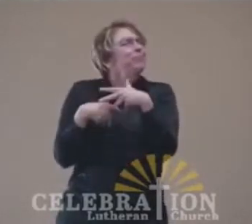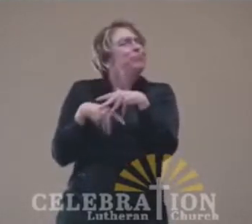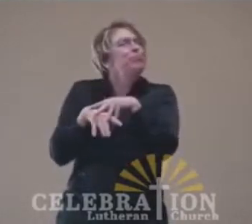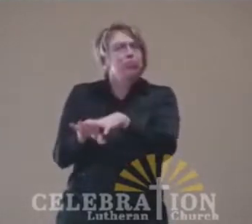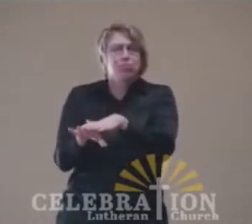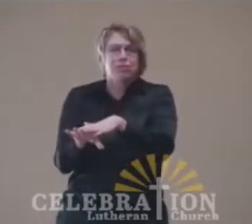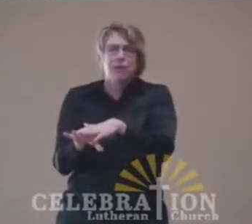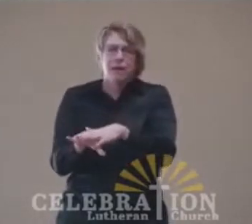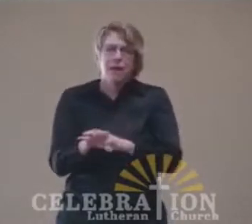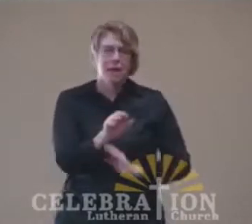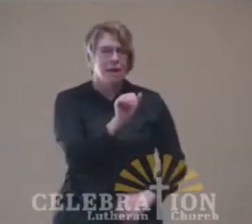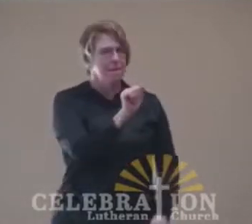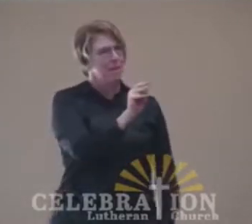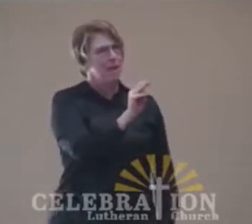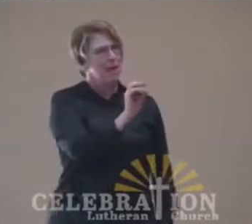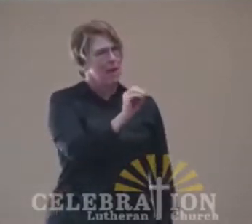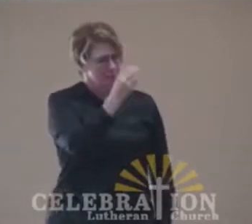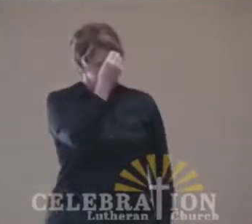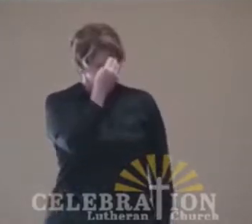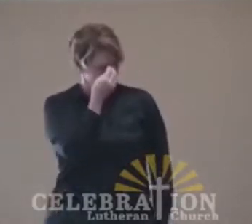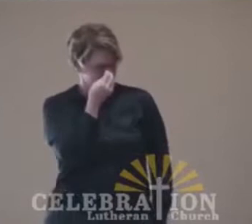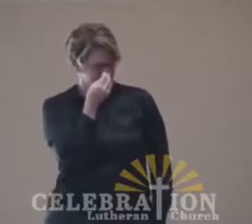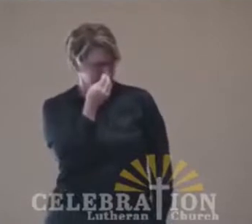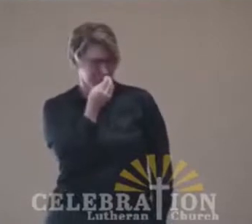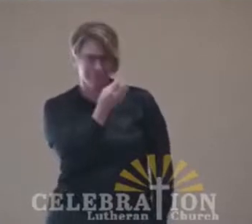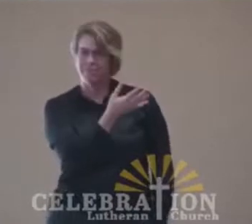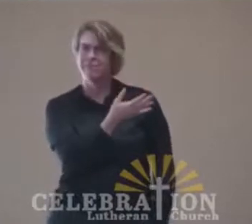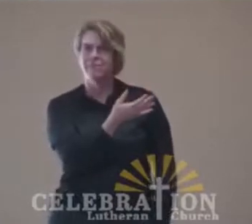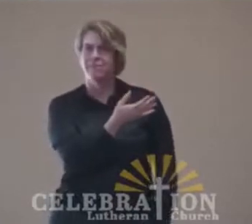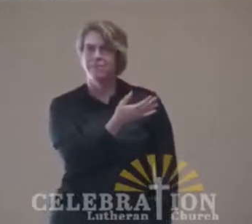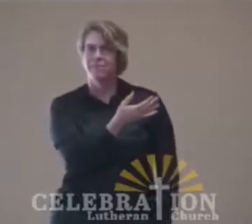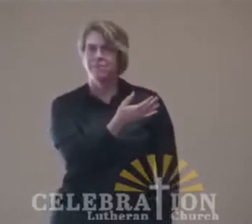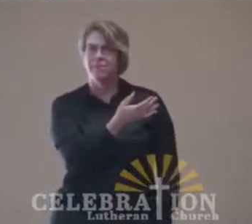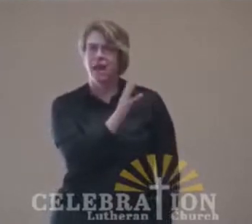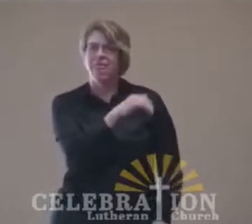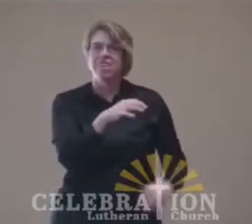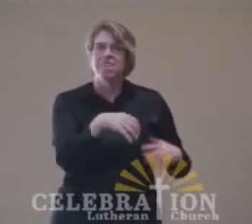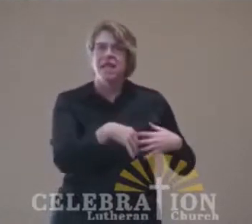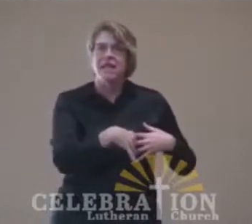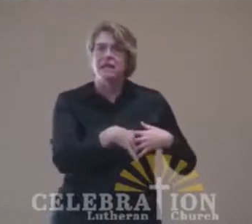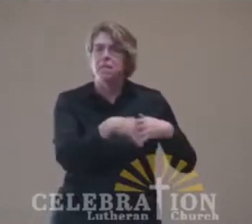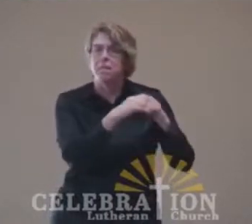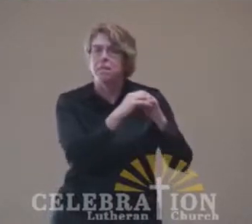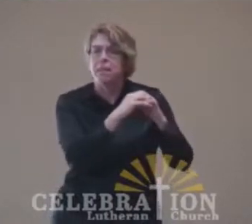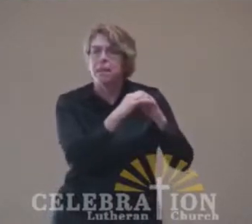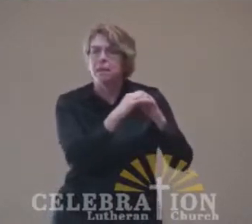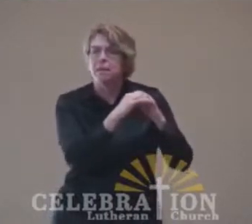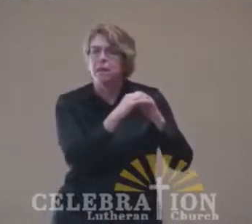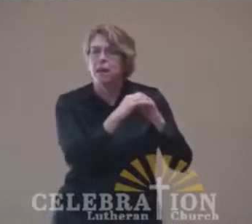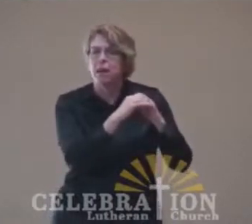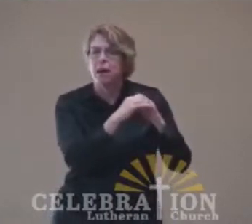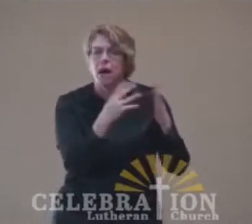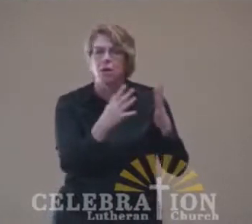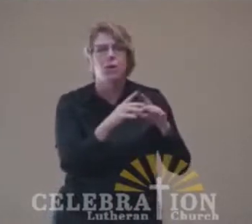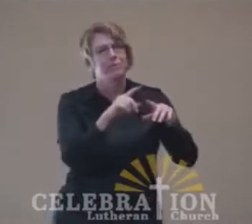But as Amos points out to them, it's all been built on the backs of the poor.